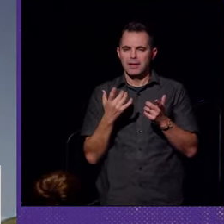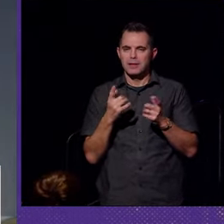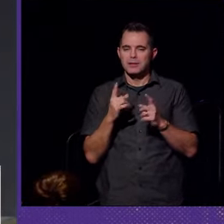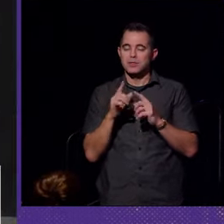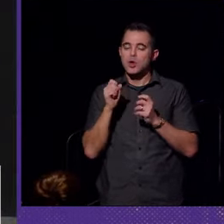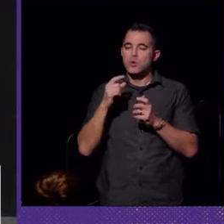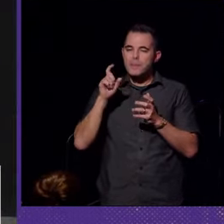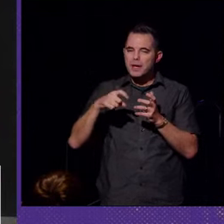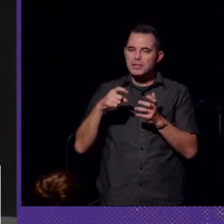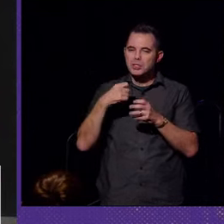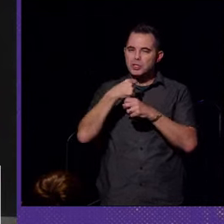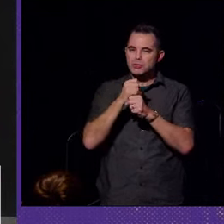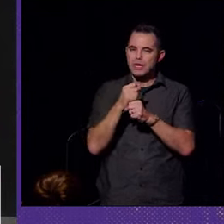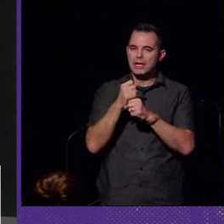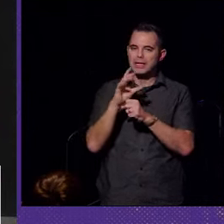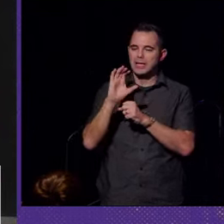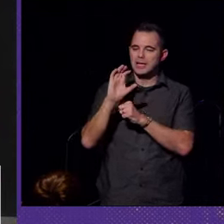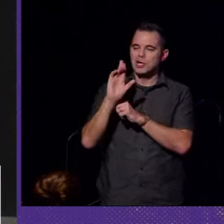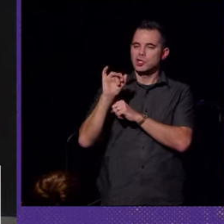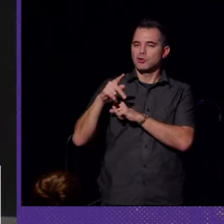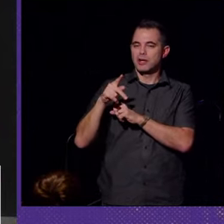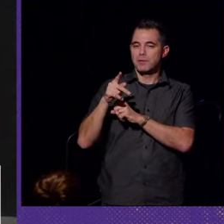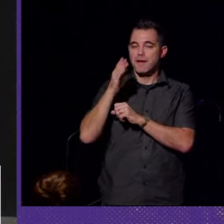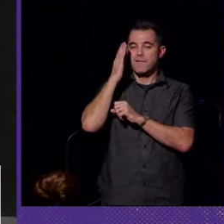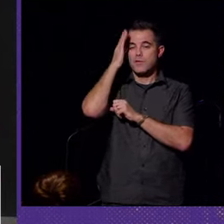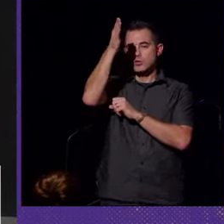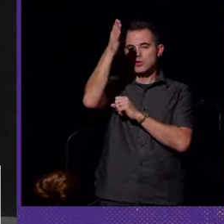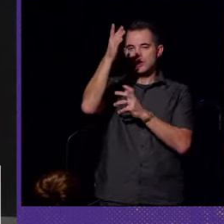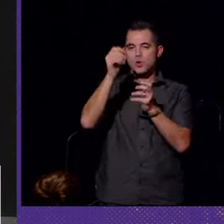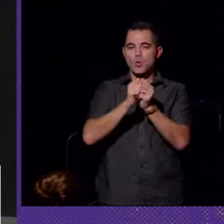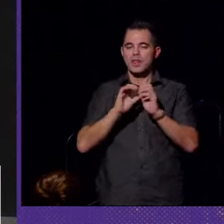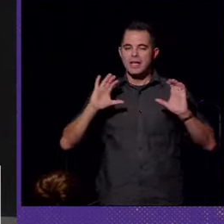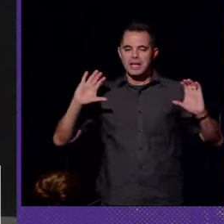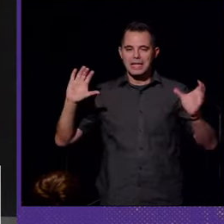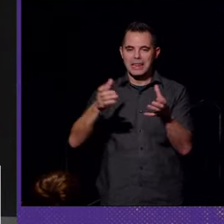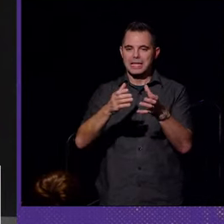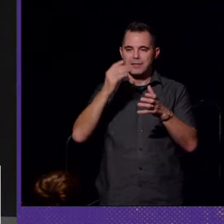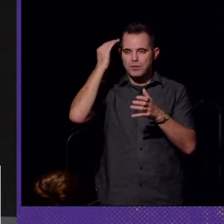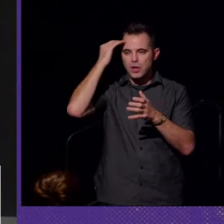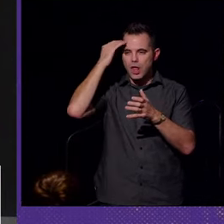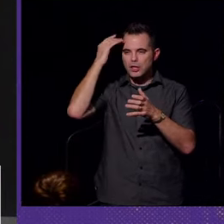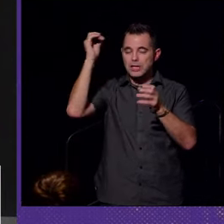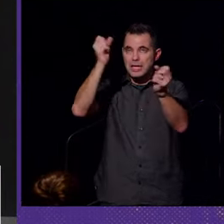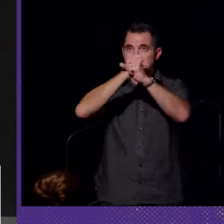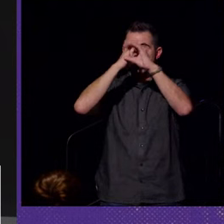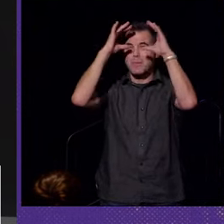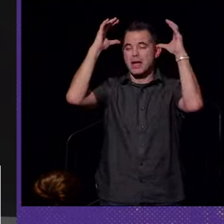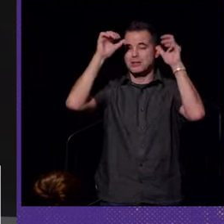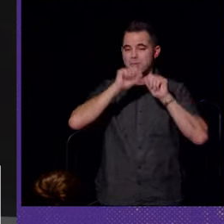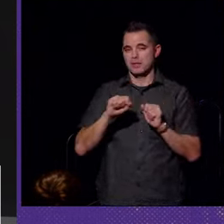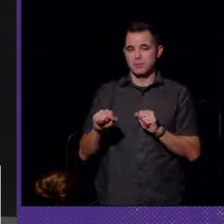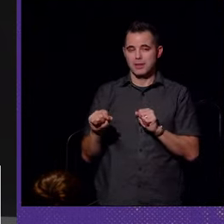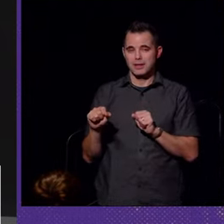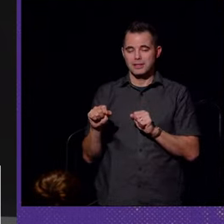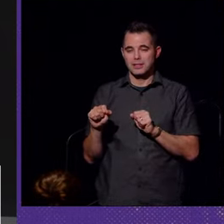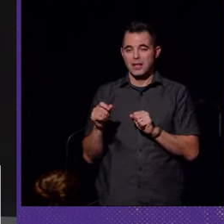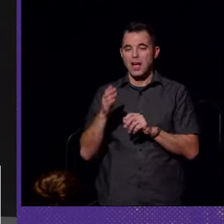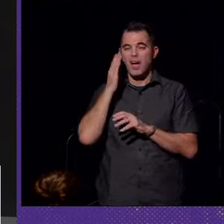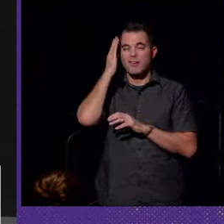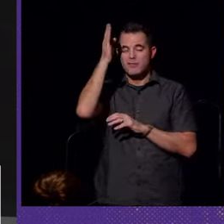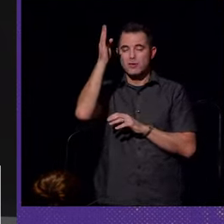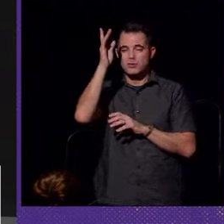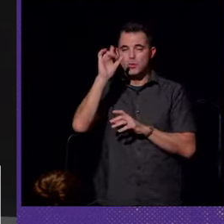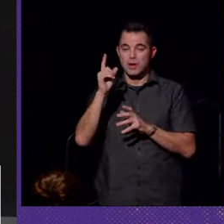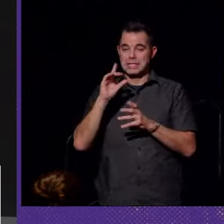So we must create a crip futurity with collective knowledge and imagined possibility. disability. A future